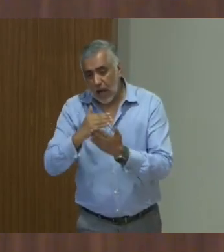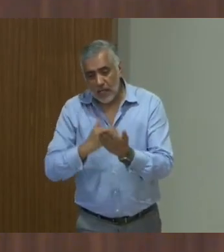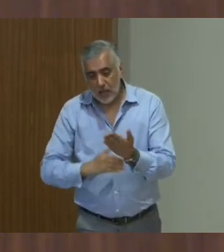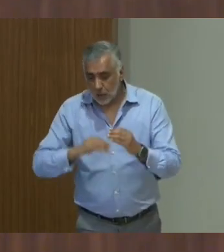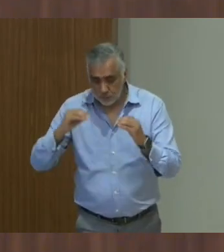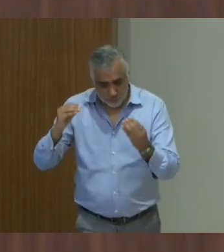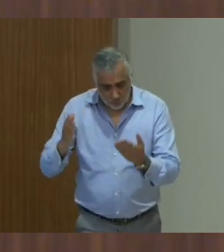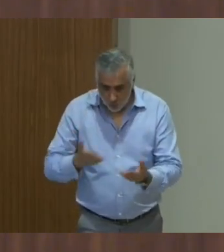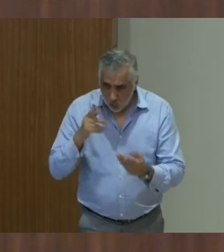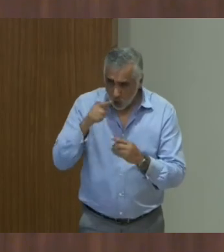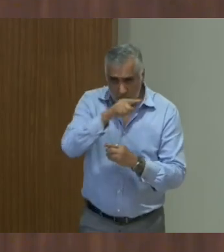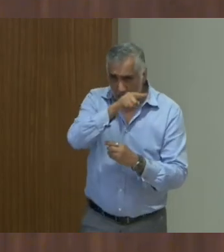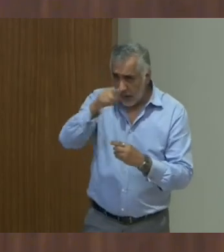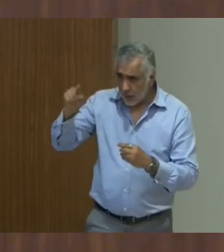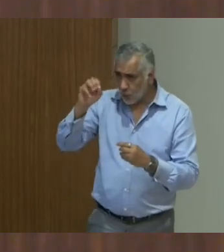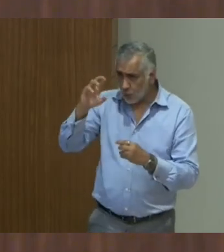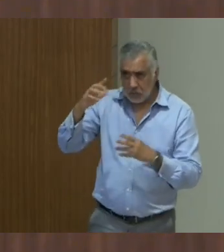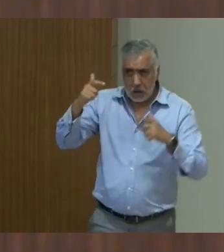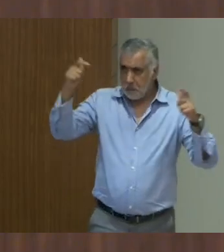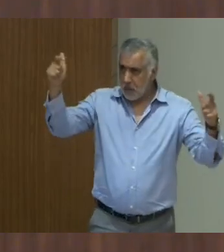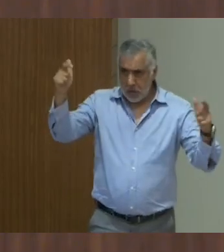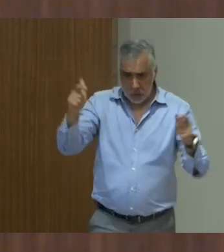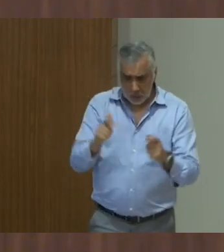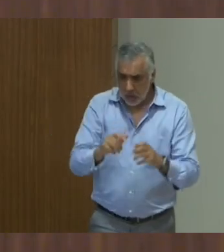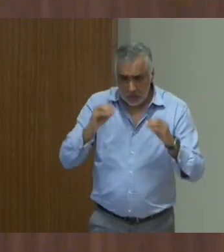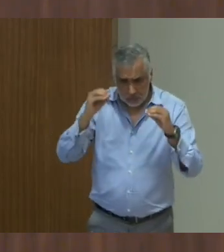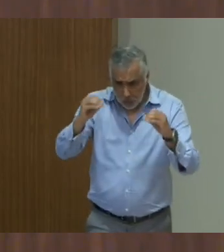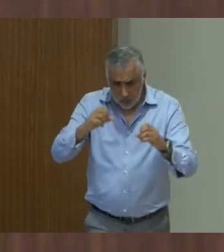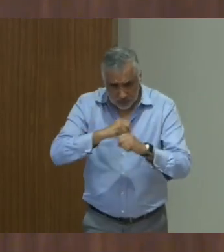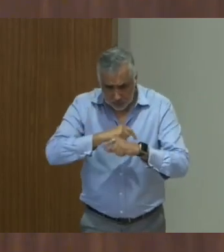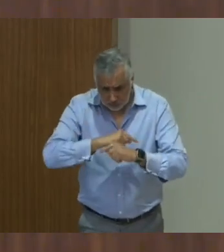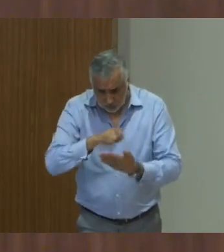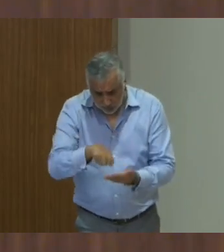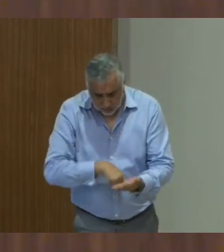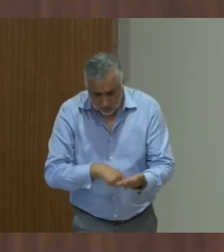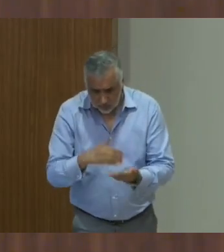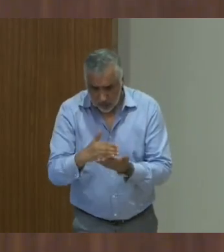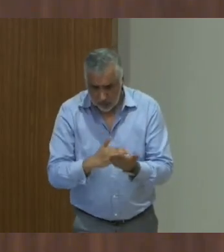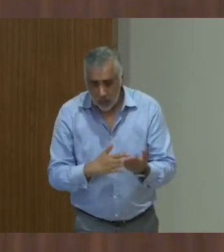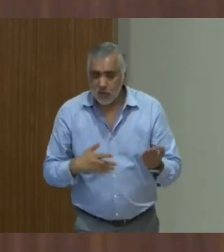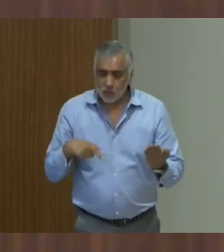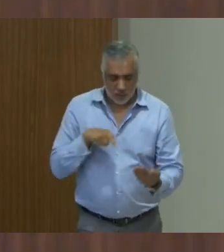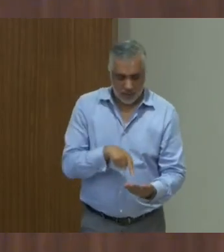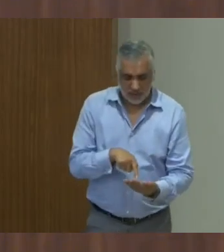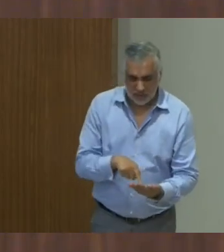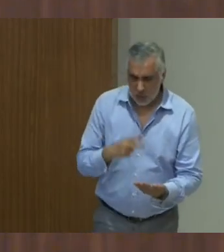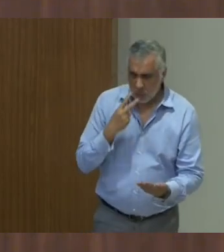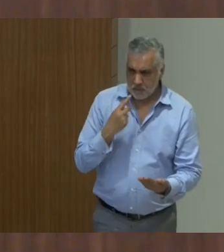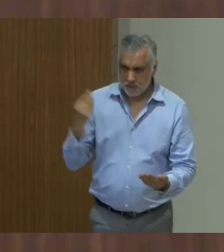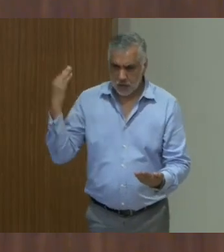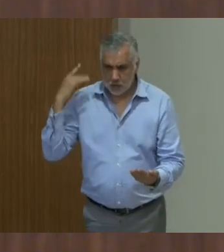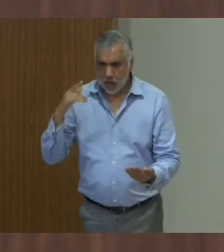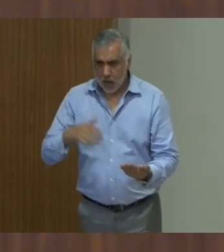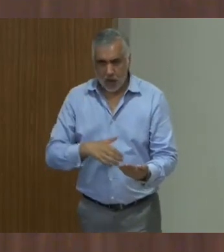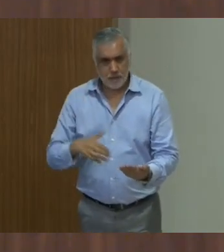the organizations, however big or however small. So this was a reflection of the way in power